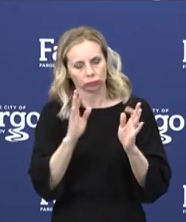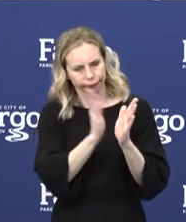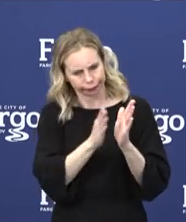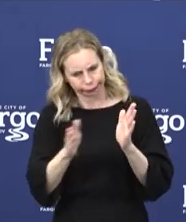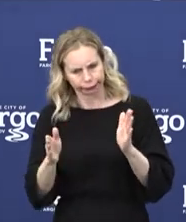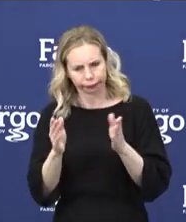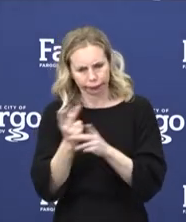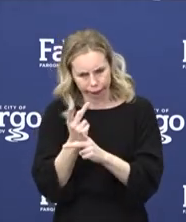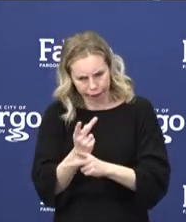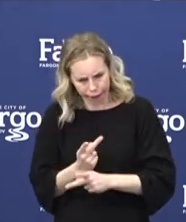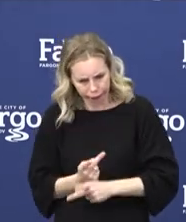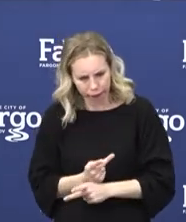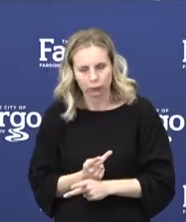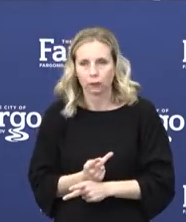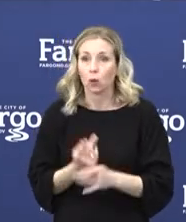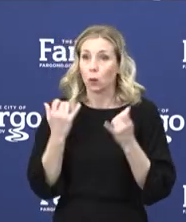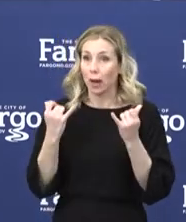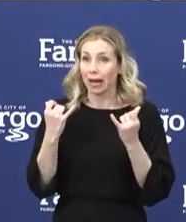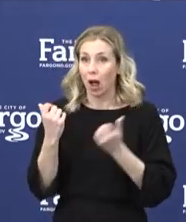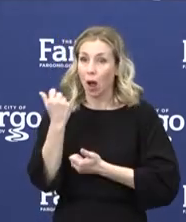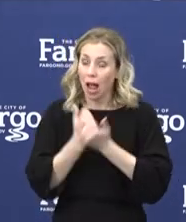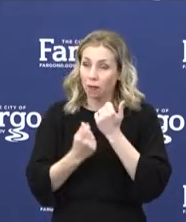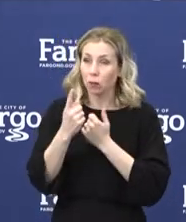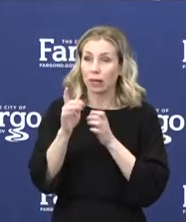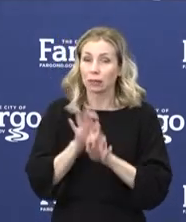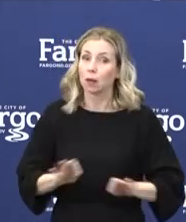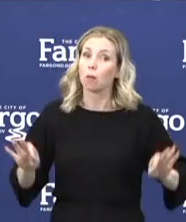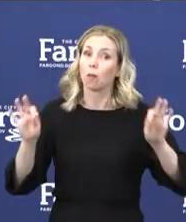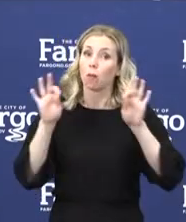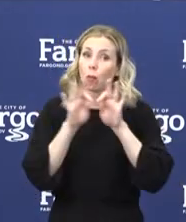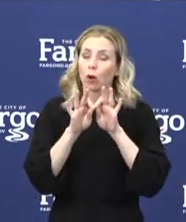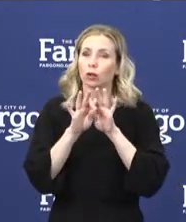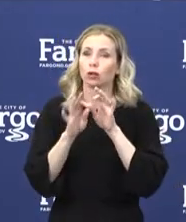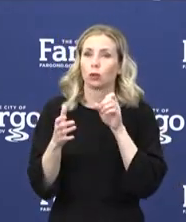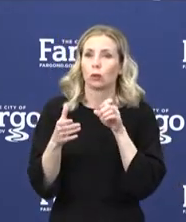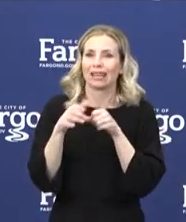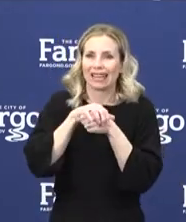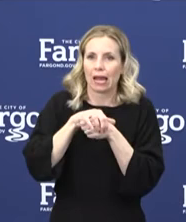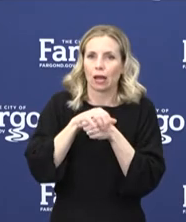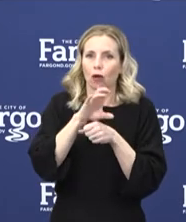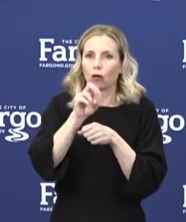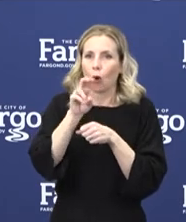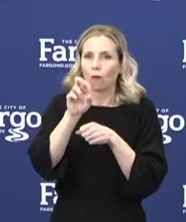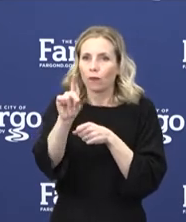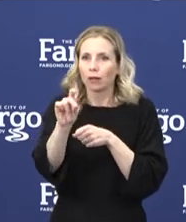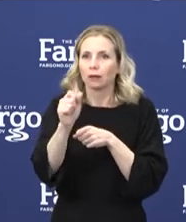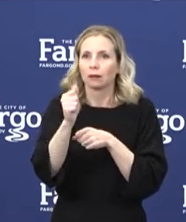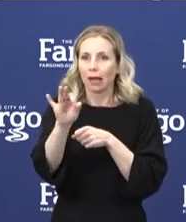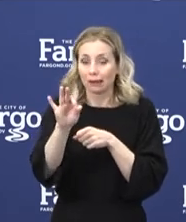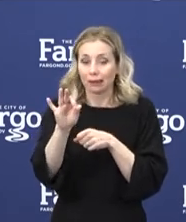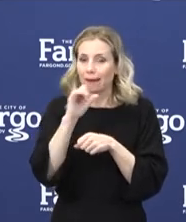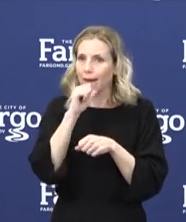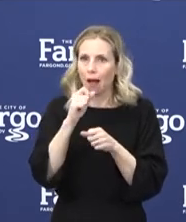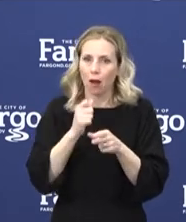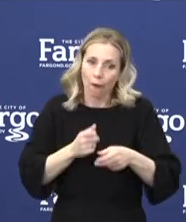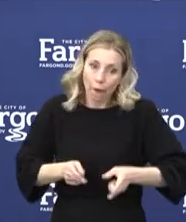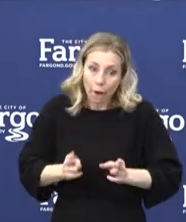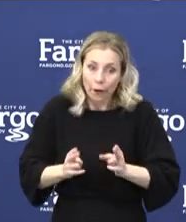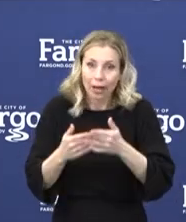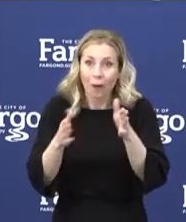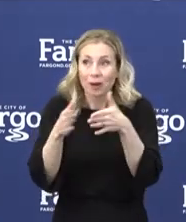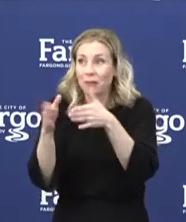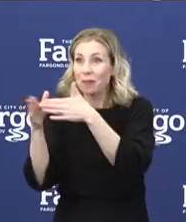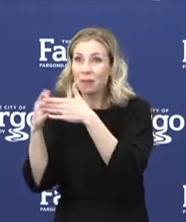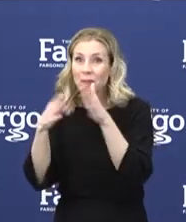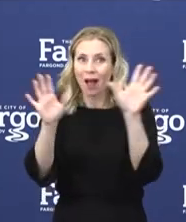for everybody to activate the efforts to contain the COVID and not rush this process. As we remain apart before we